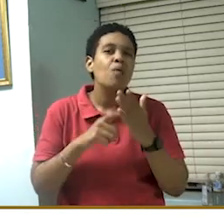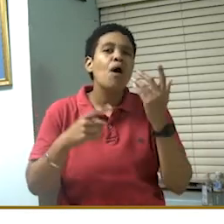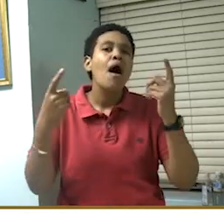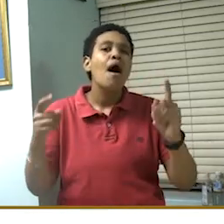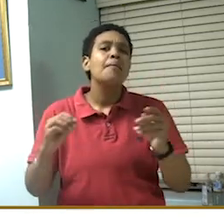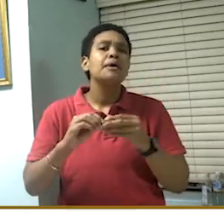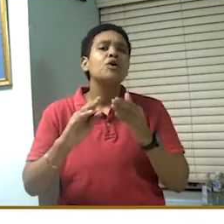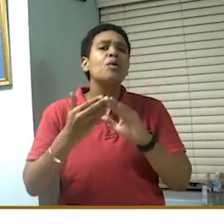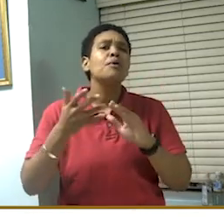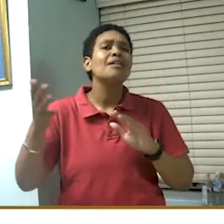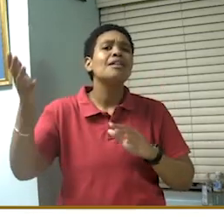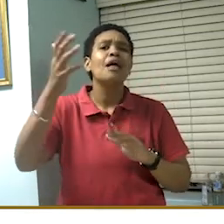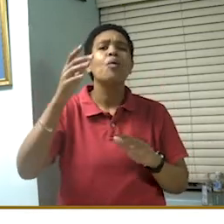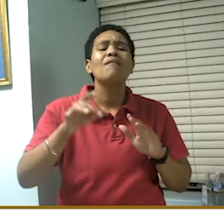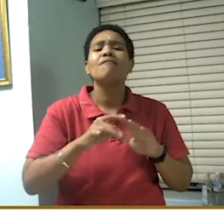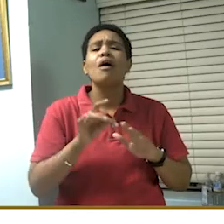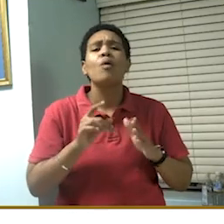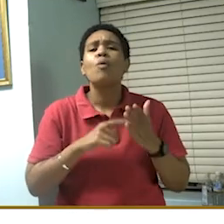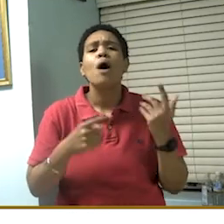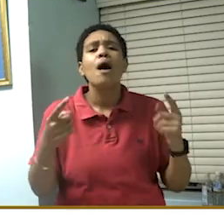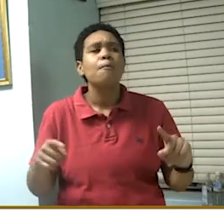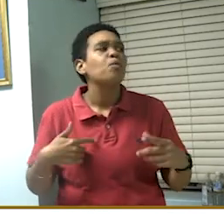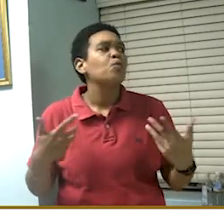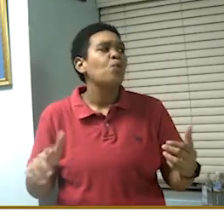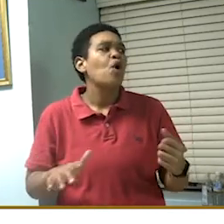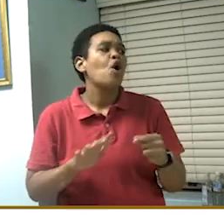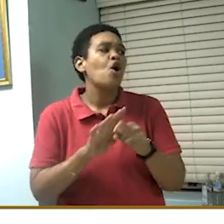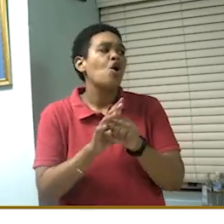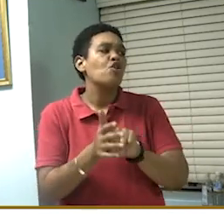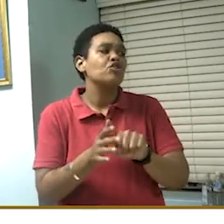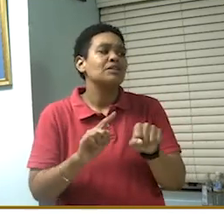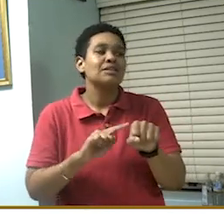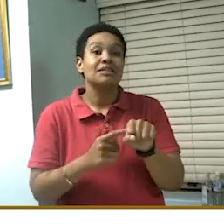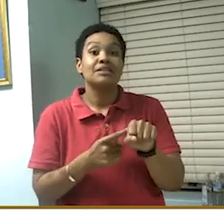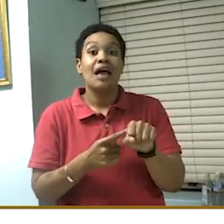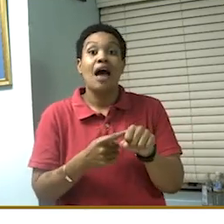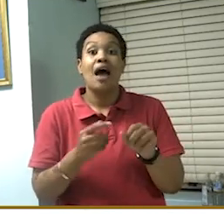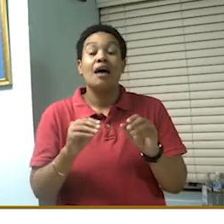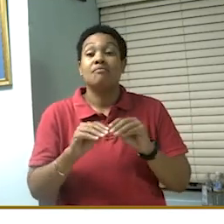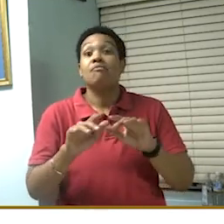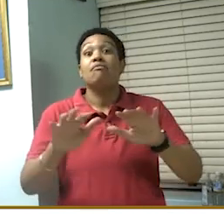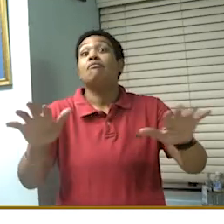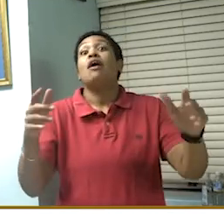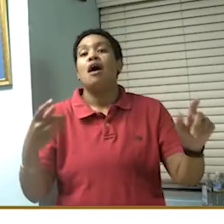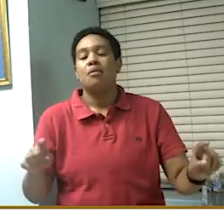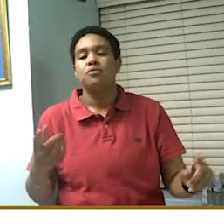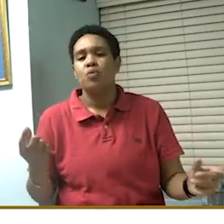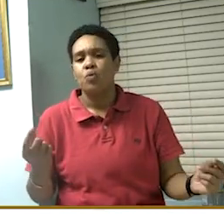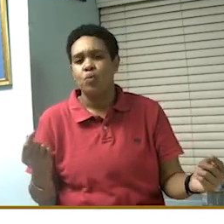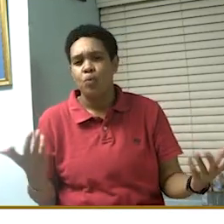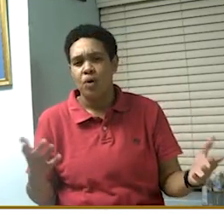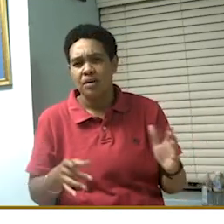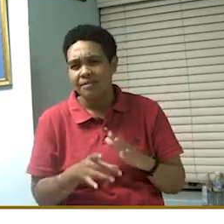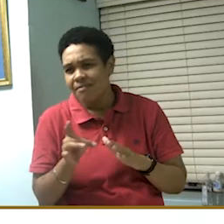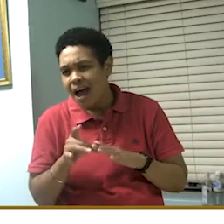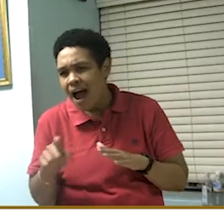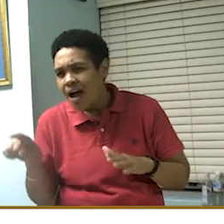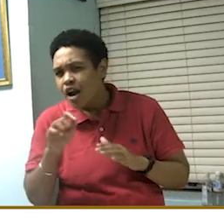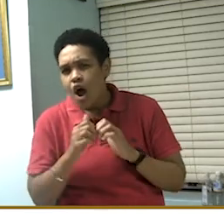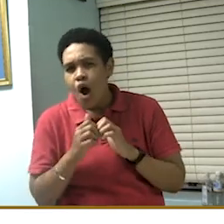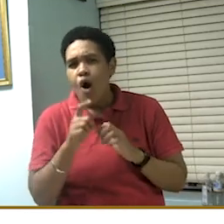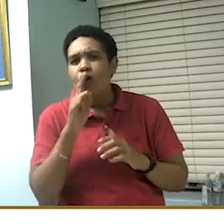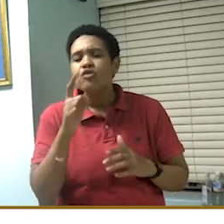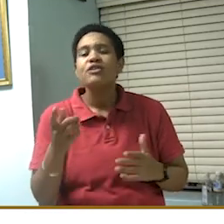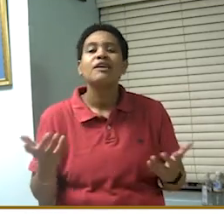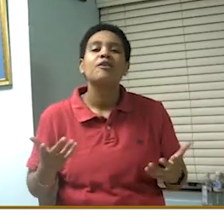what's happening in the community. Because we don't want the COVID-19 to start screaming at us. So, the method that we use to find